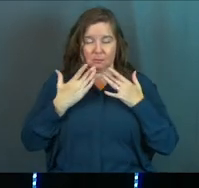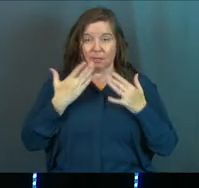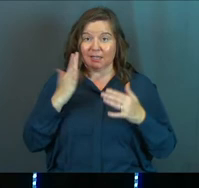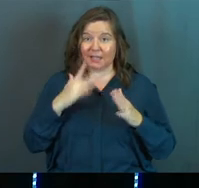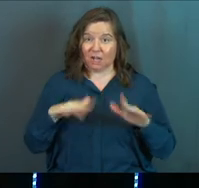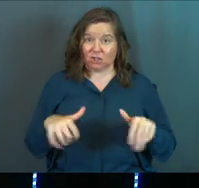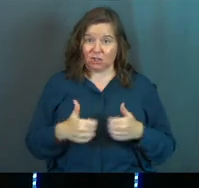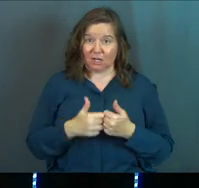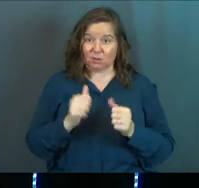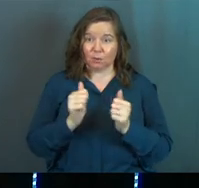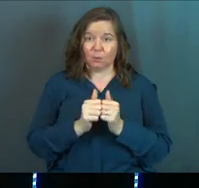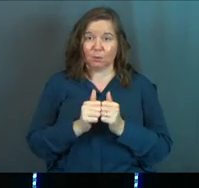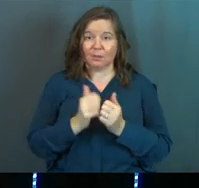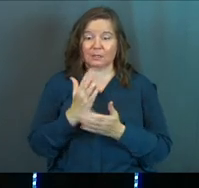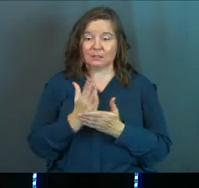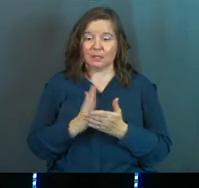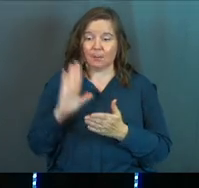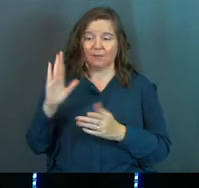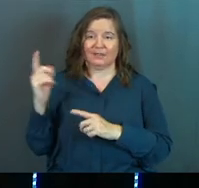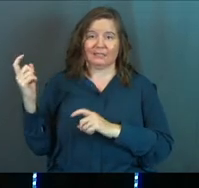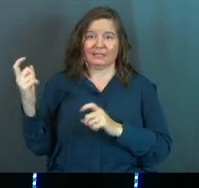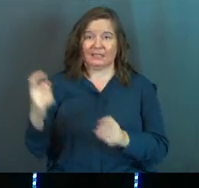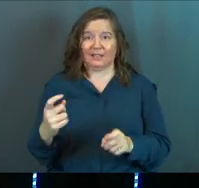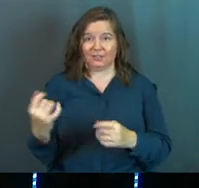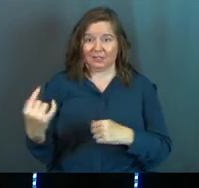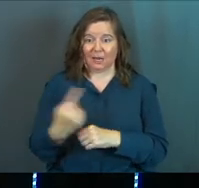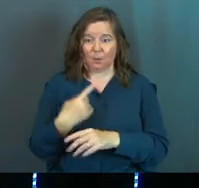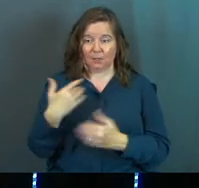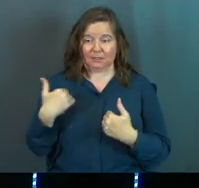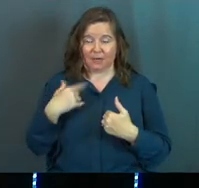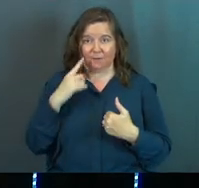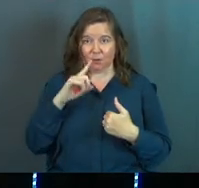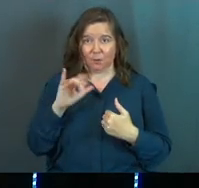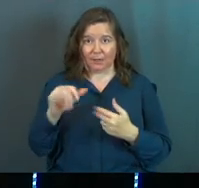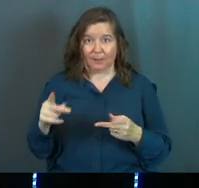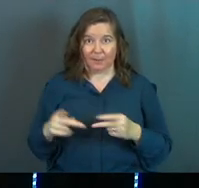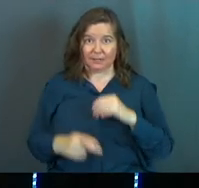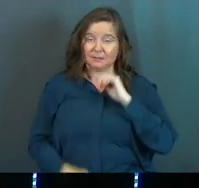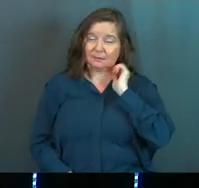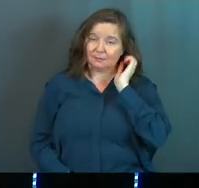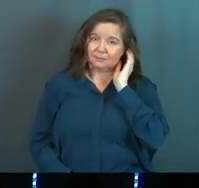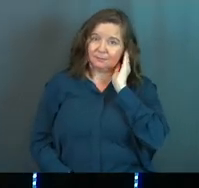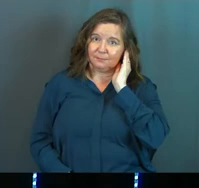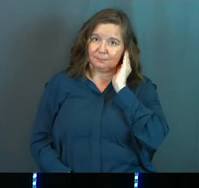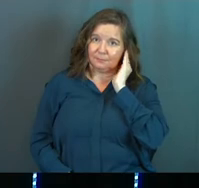Has God challenged you with some of his gifts today, what he's got for you in that place?